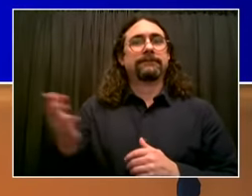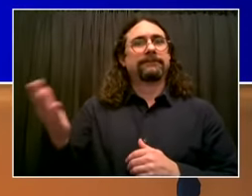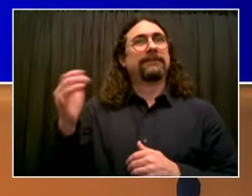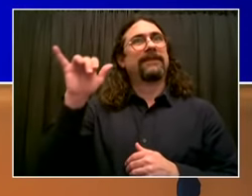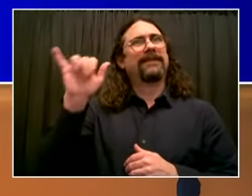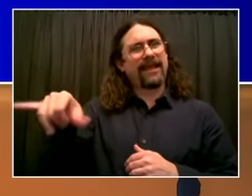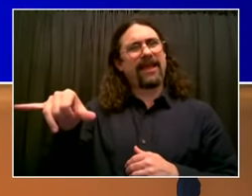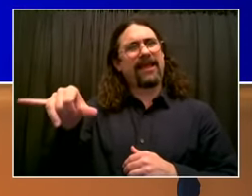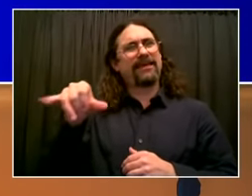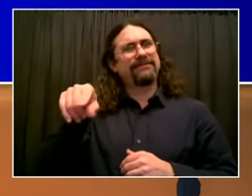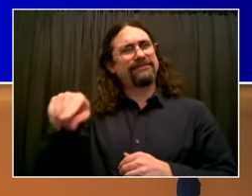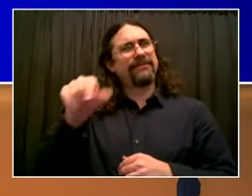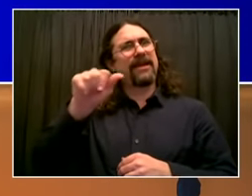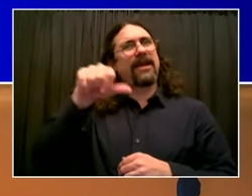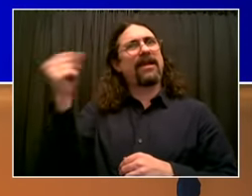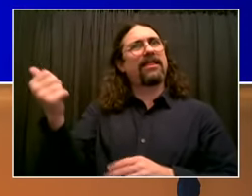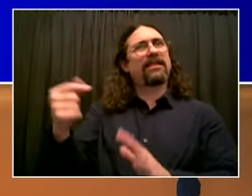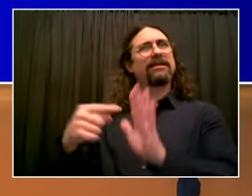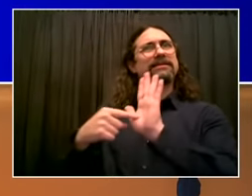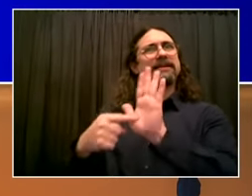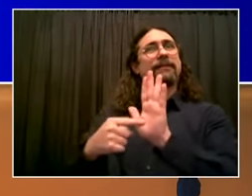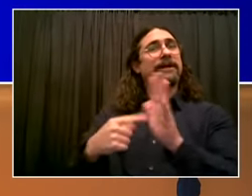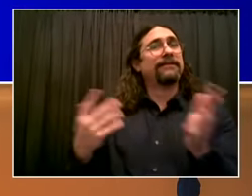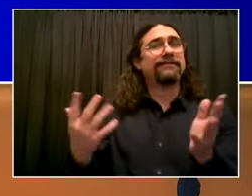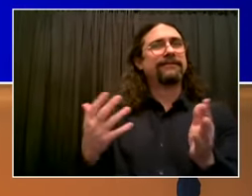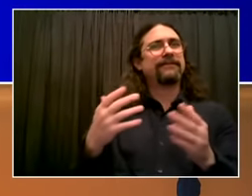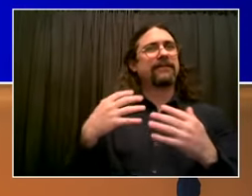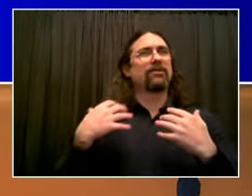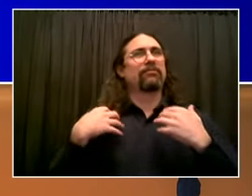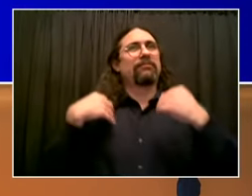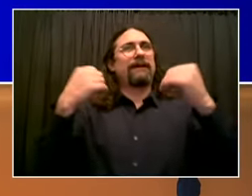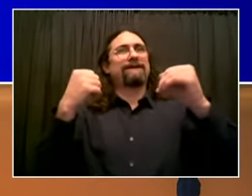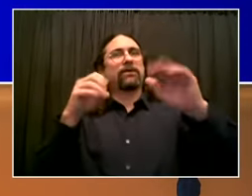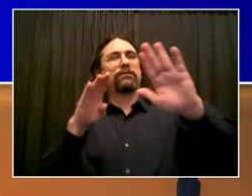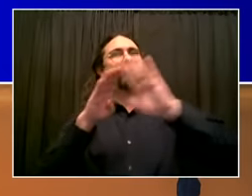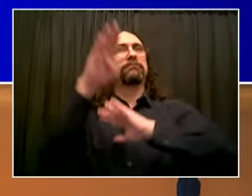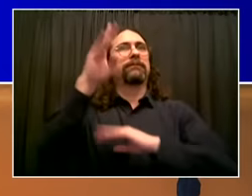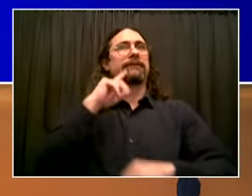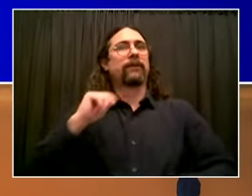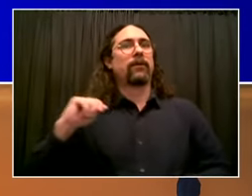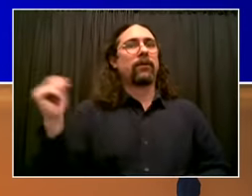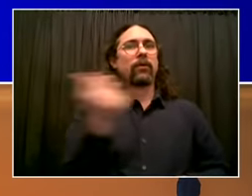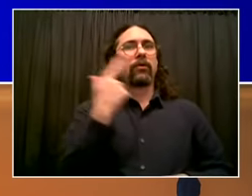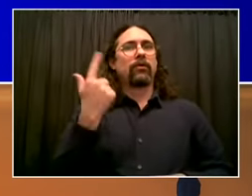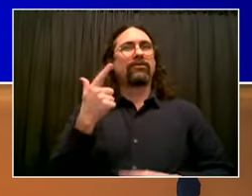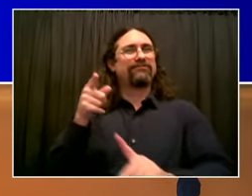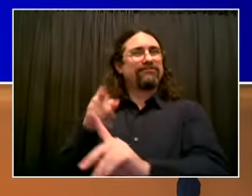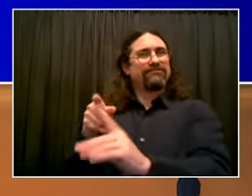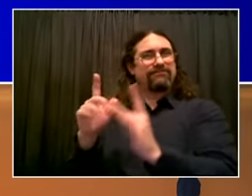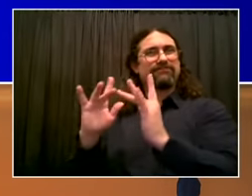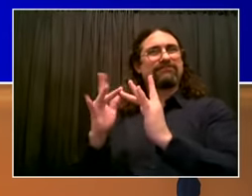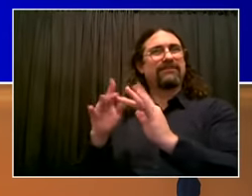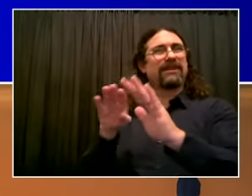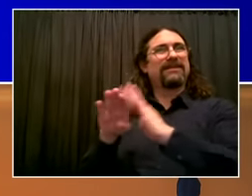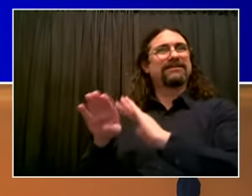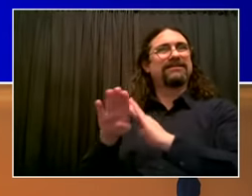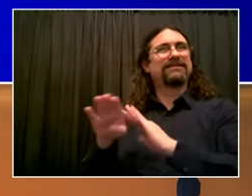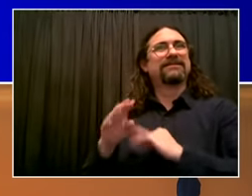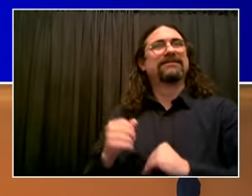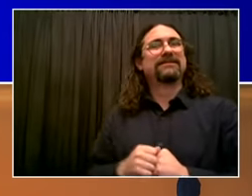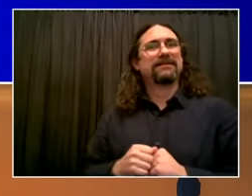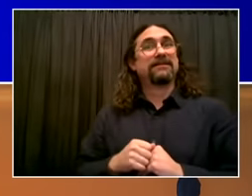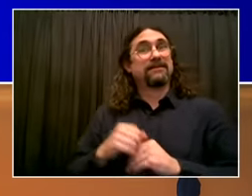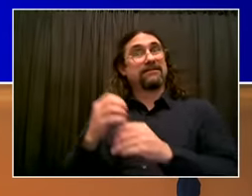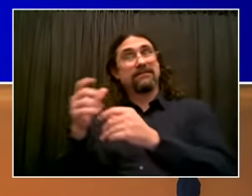when everyone has access to the internet in a way that can allow them to move forward and can help rebuild our economy. That's what a